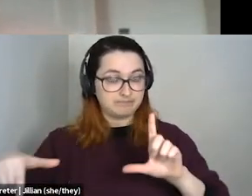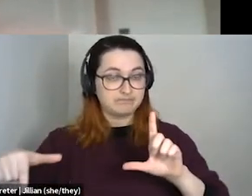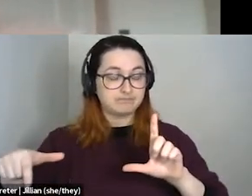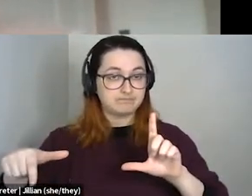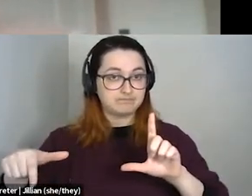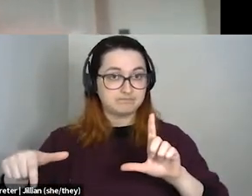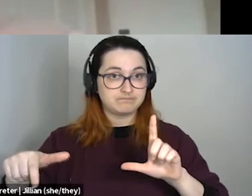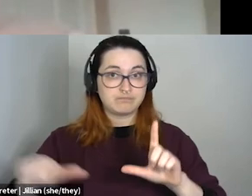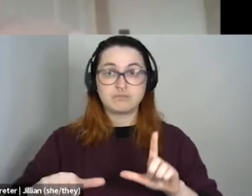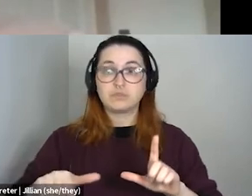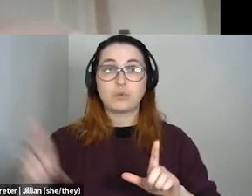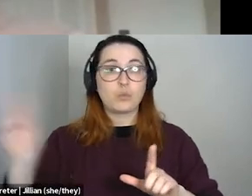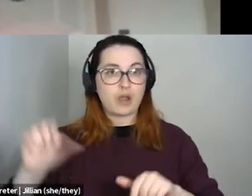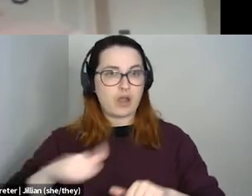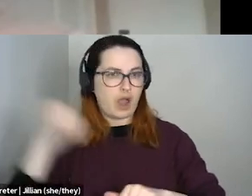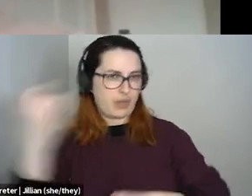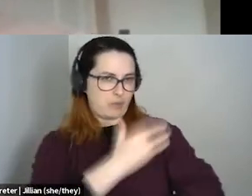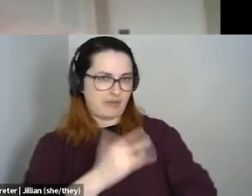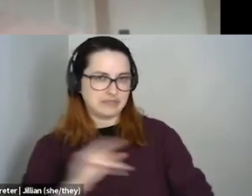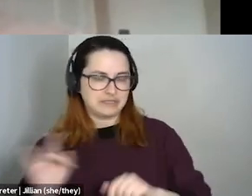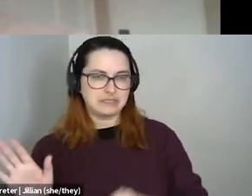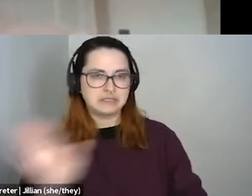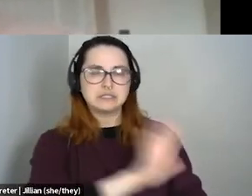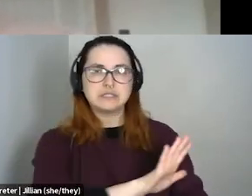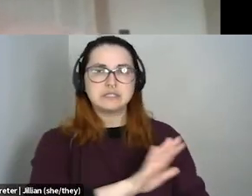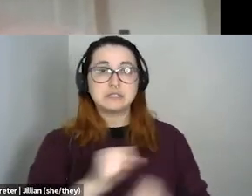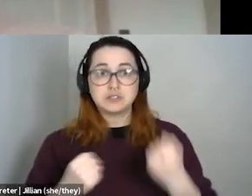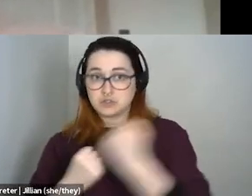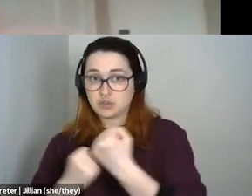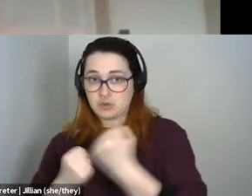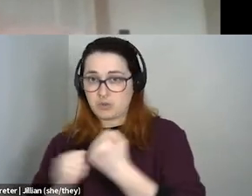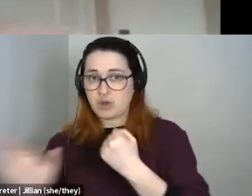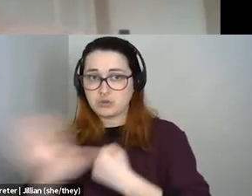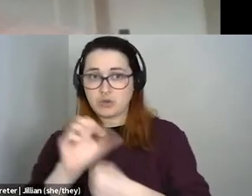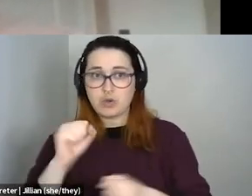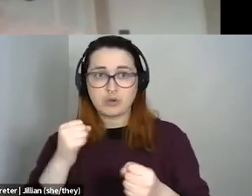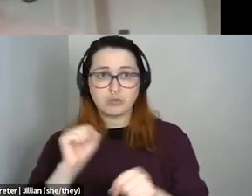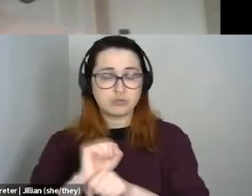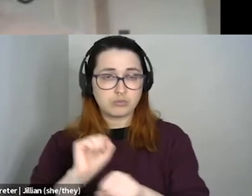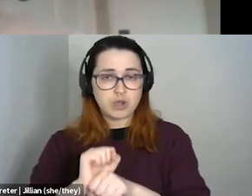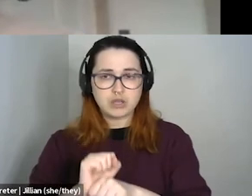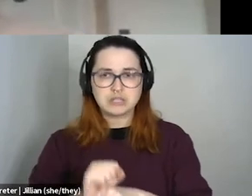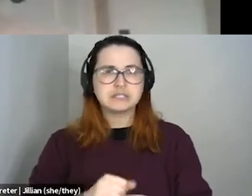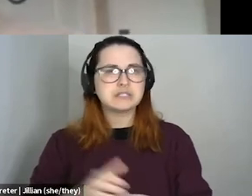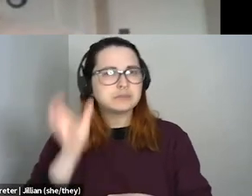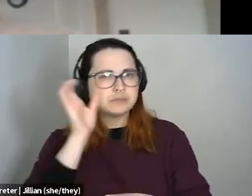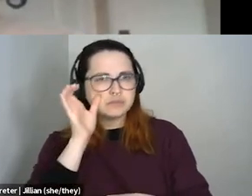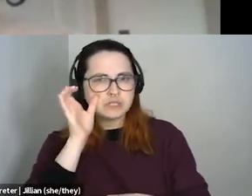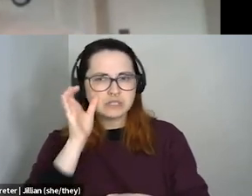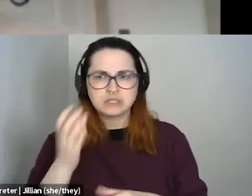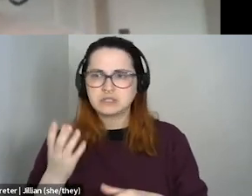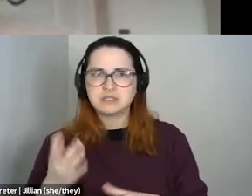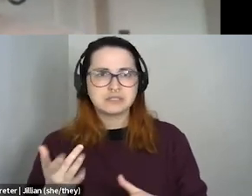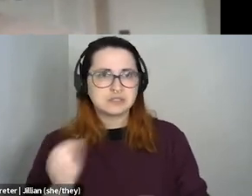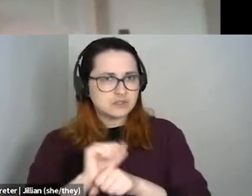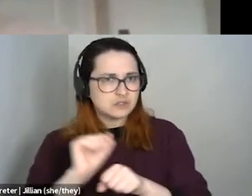other provinces support you in the work that you are doing? I keep hearing a lot about lack of support or capacity to create change,